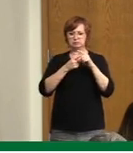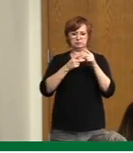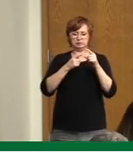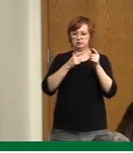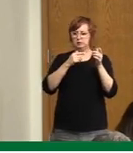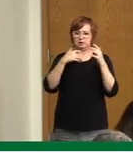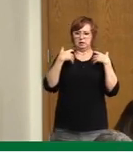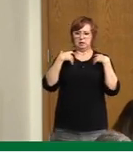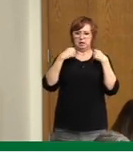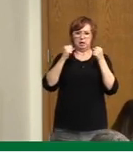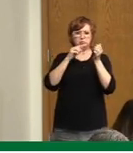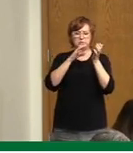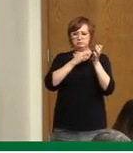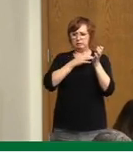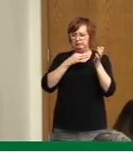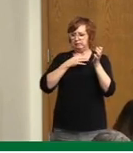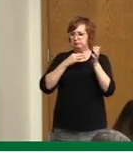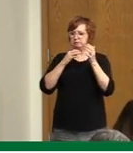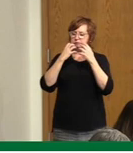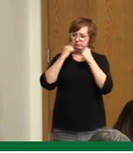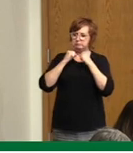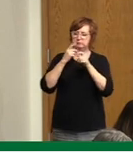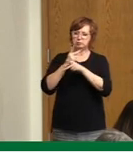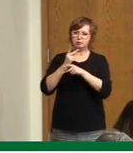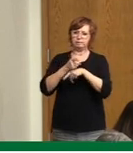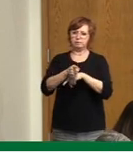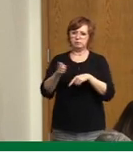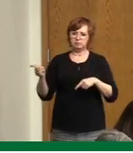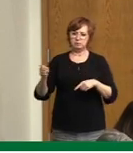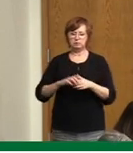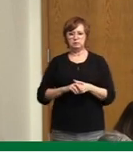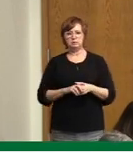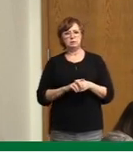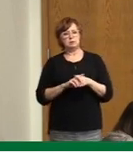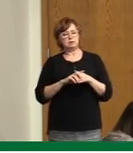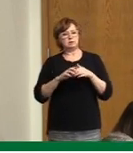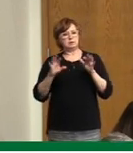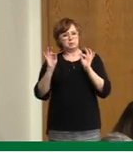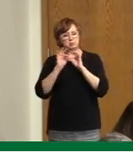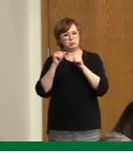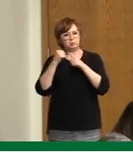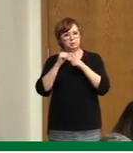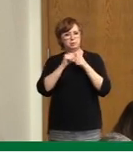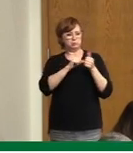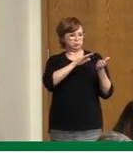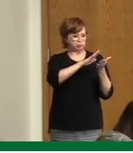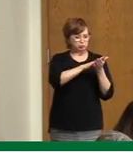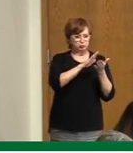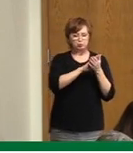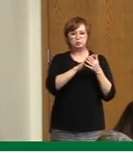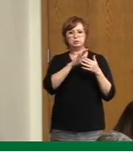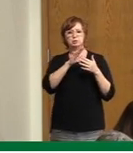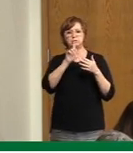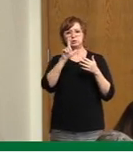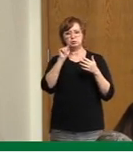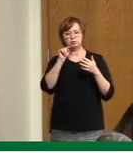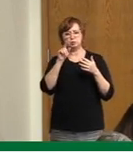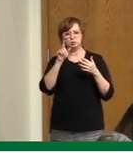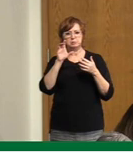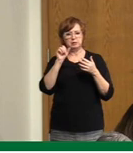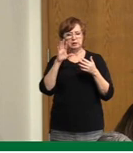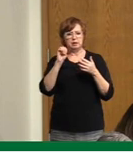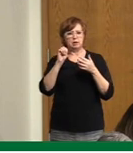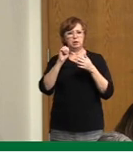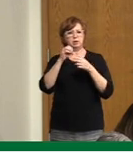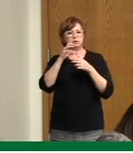of us in our workplaces, schools and at home, including those residing in care homes. I also, you know, I got several messages